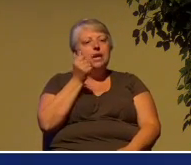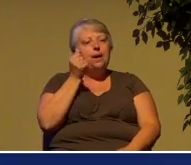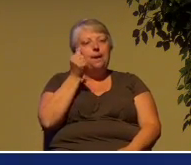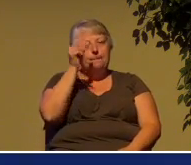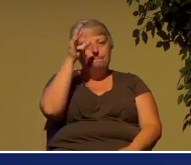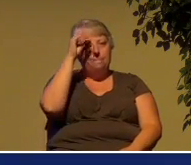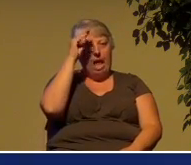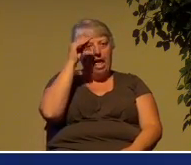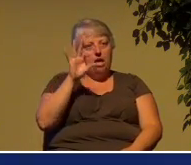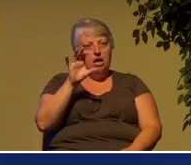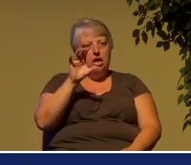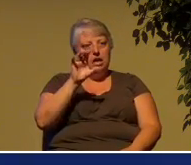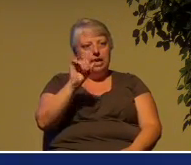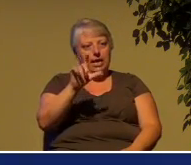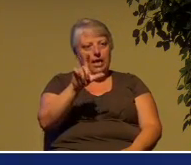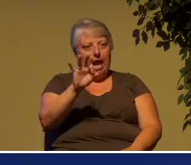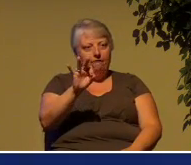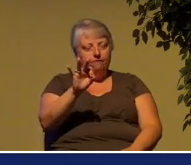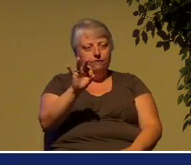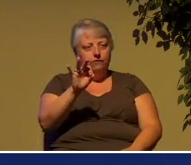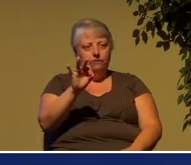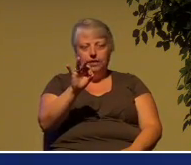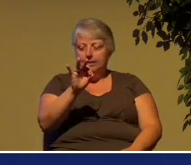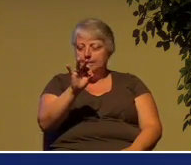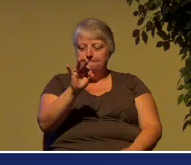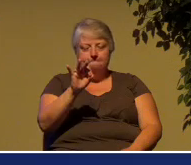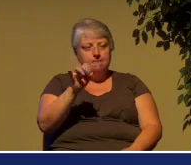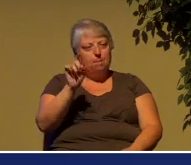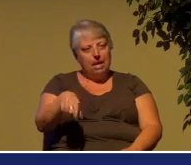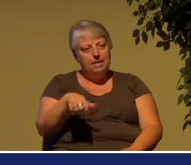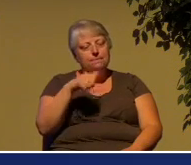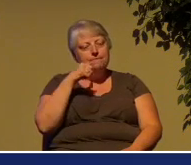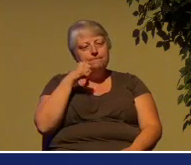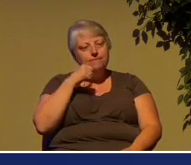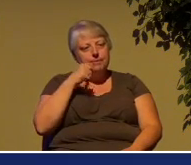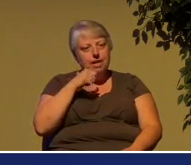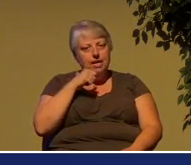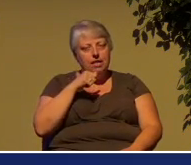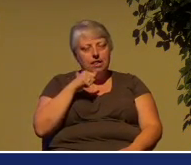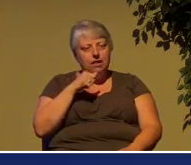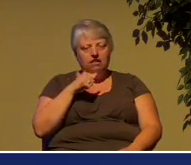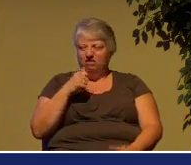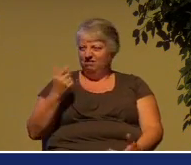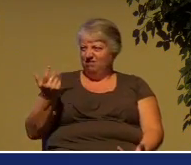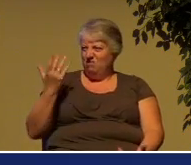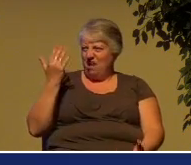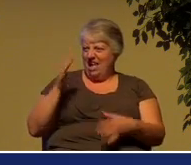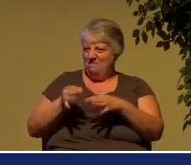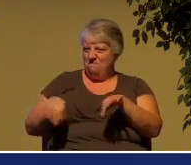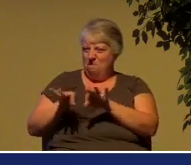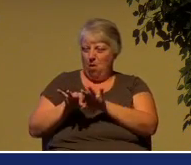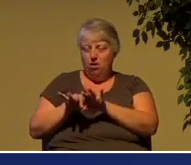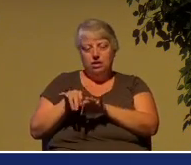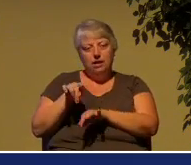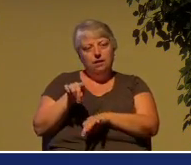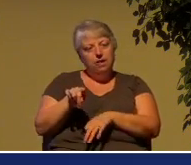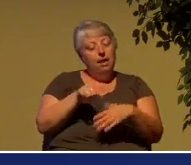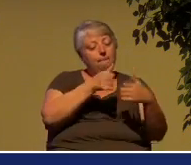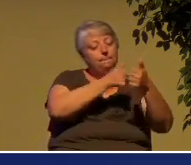You say, what's the significance of the red heifer? The red heifer is a necessary part of the law under Moses